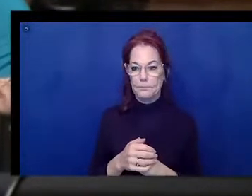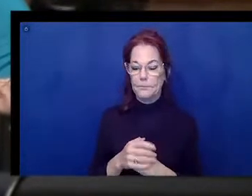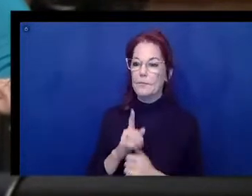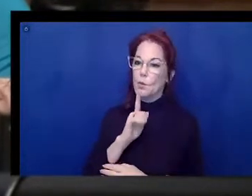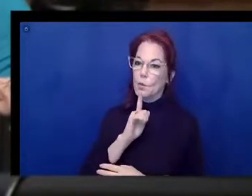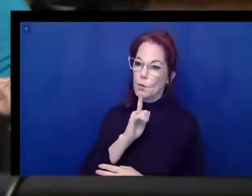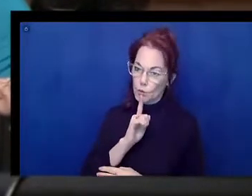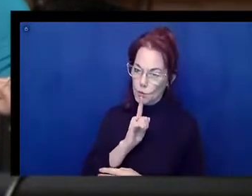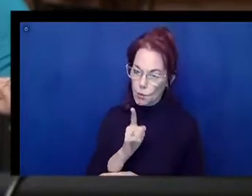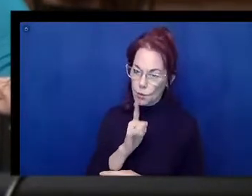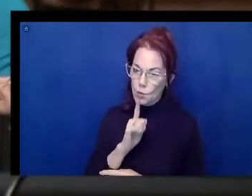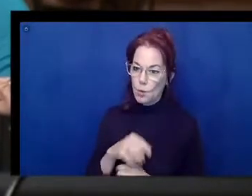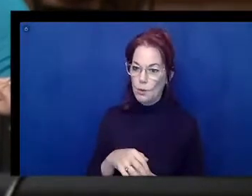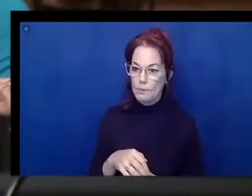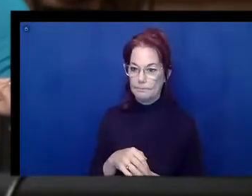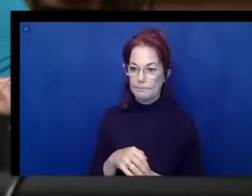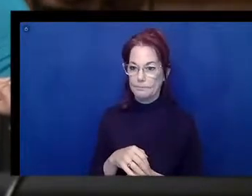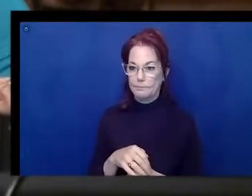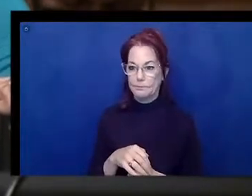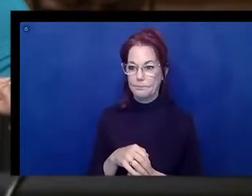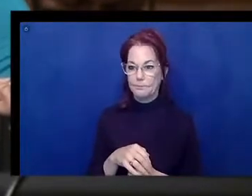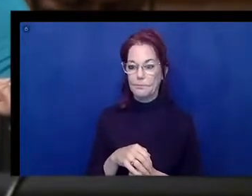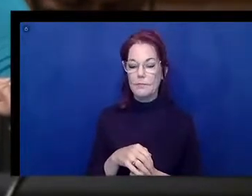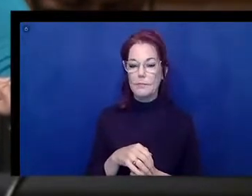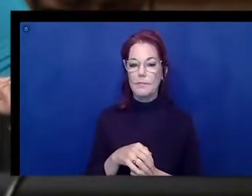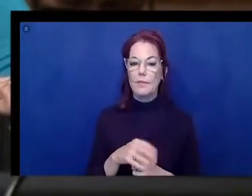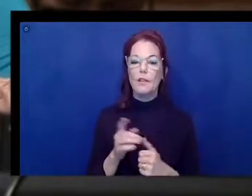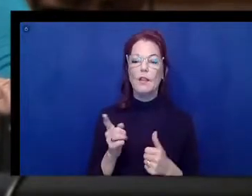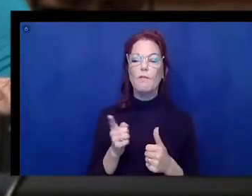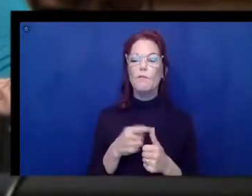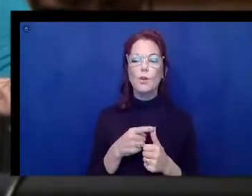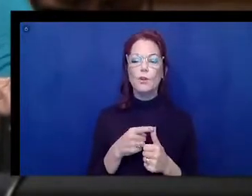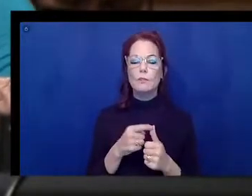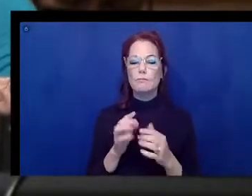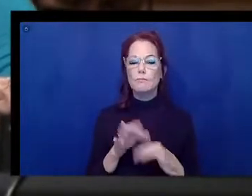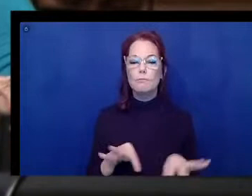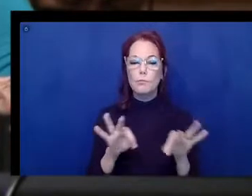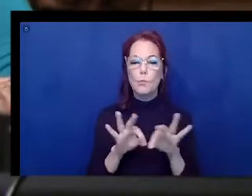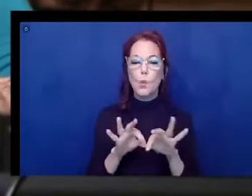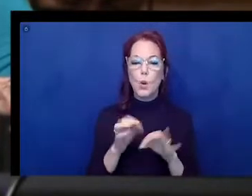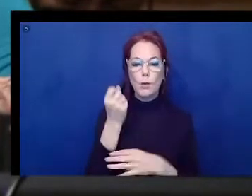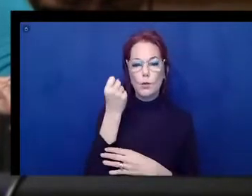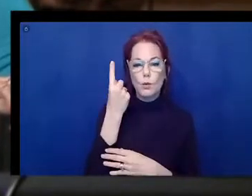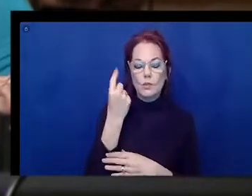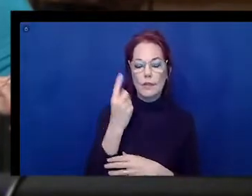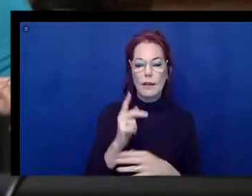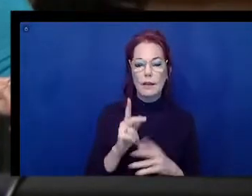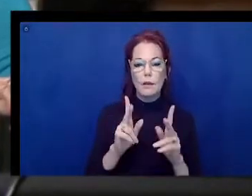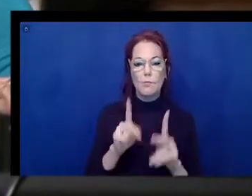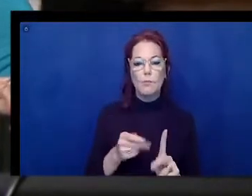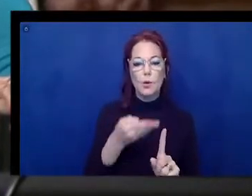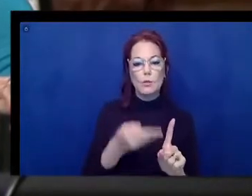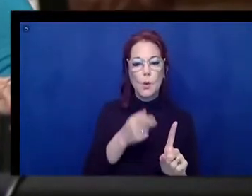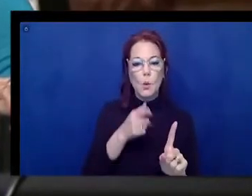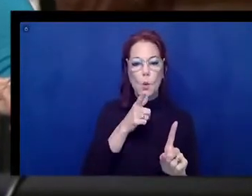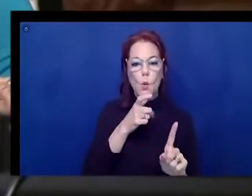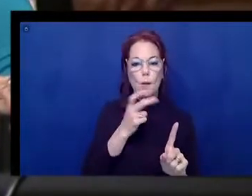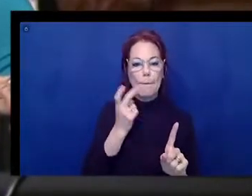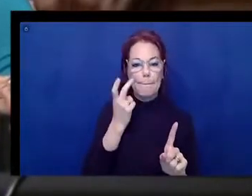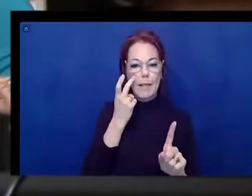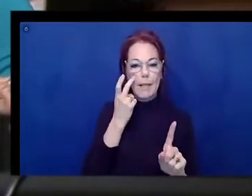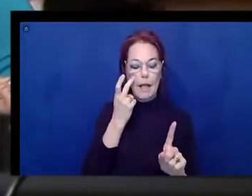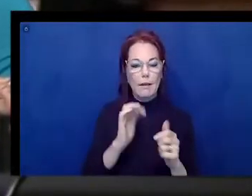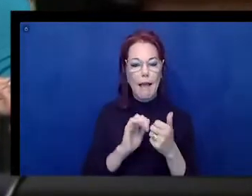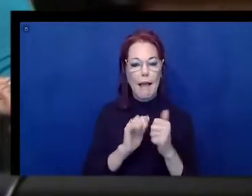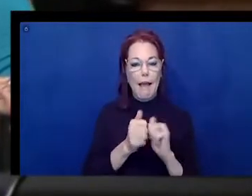I think first off, understanding how someone that is blind is accessing a website is